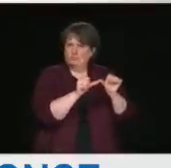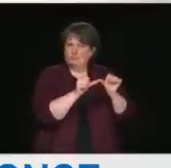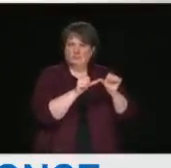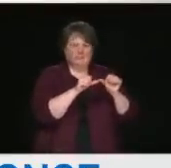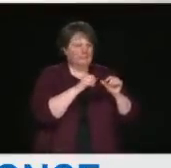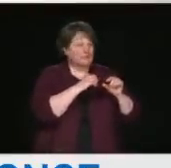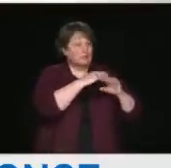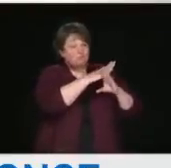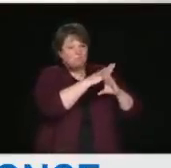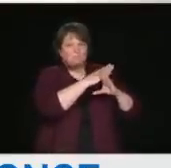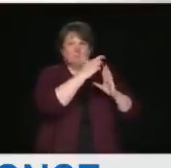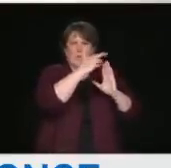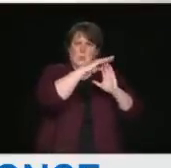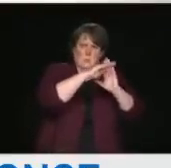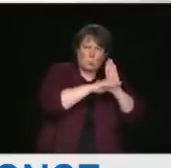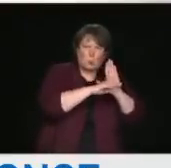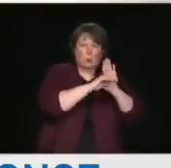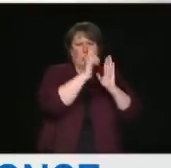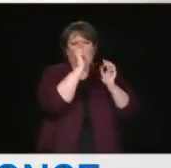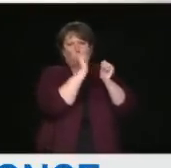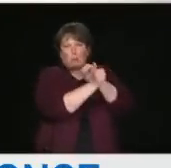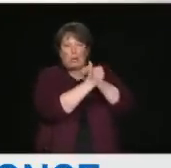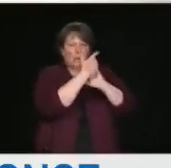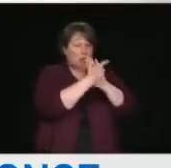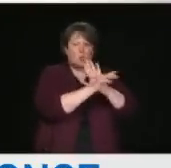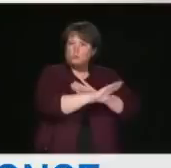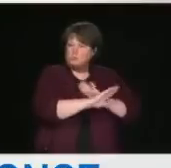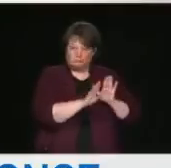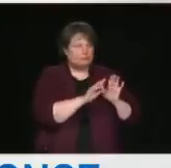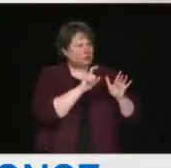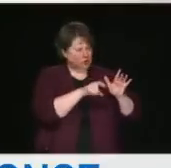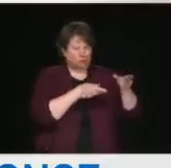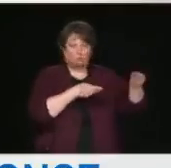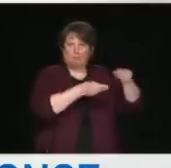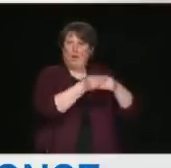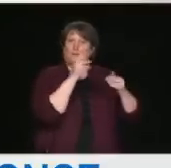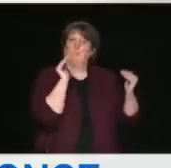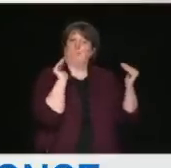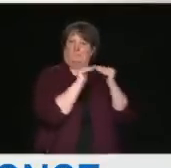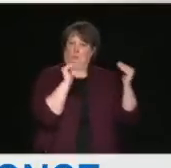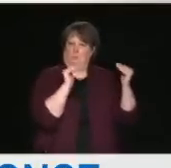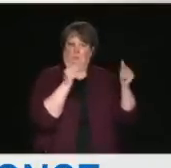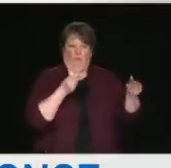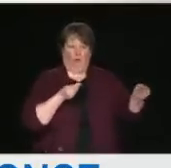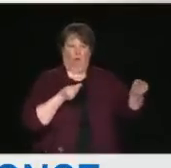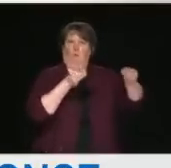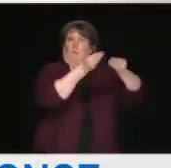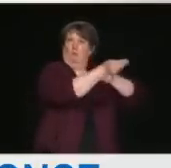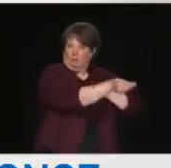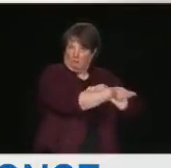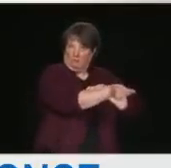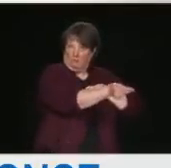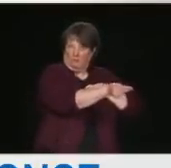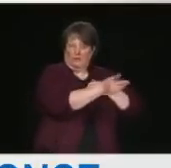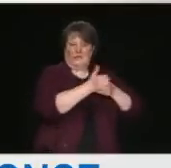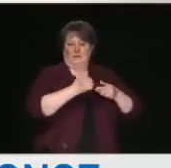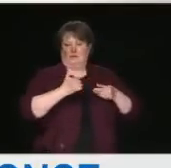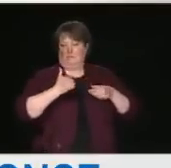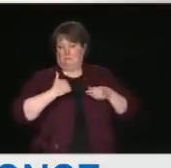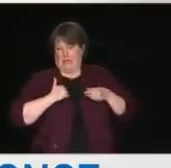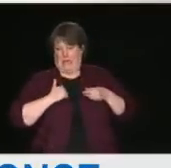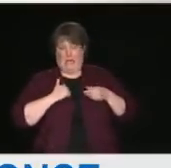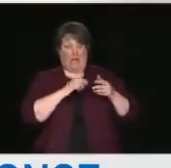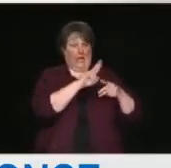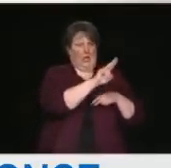is a two-way street. Both countries benefit from this, and